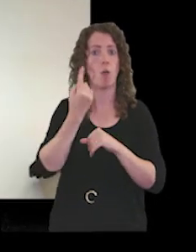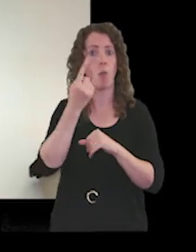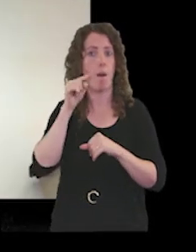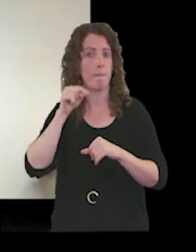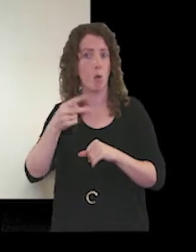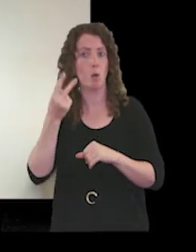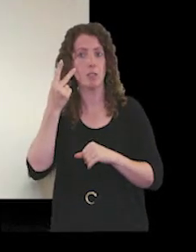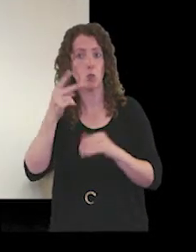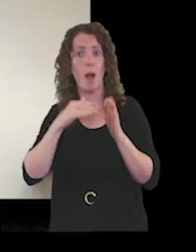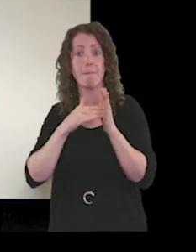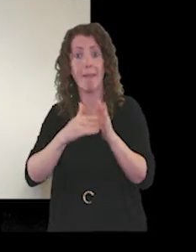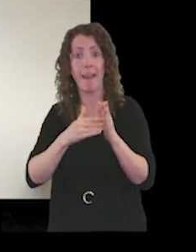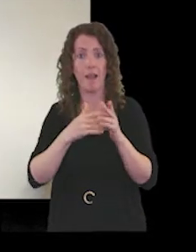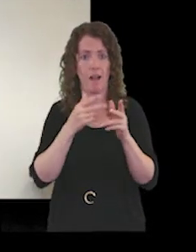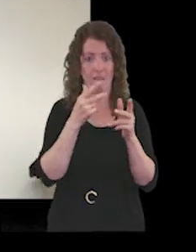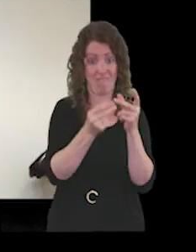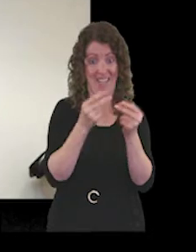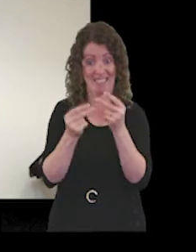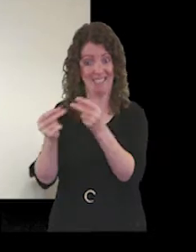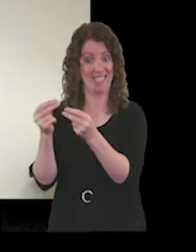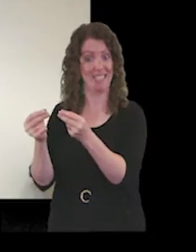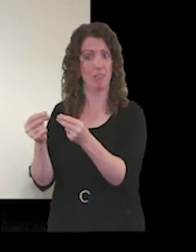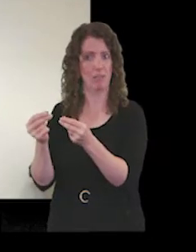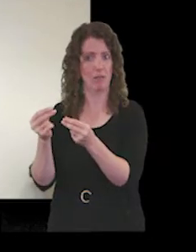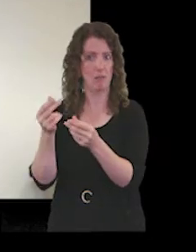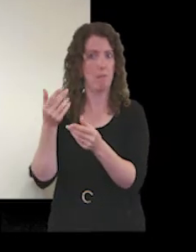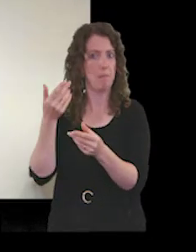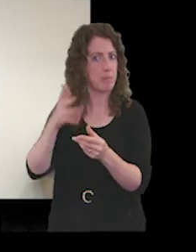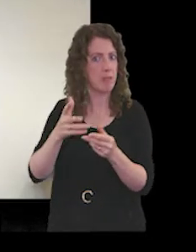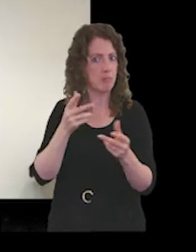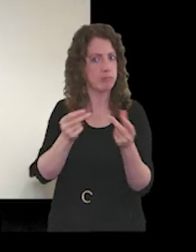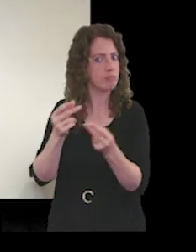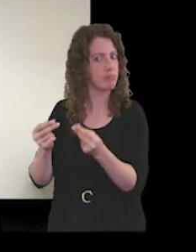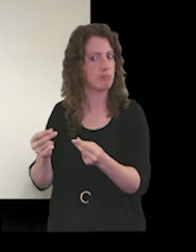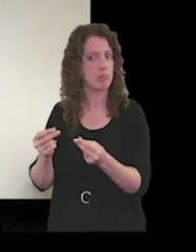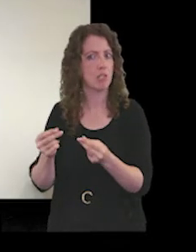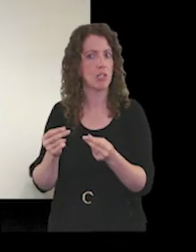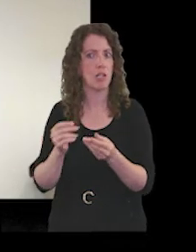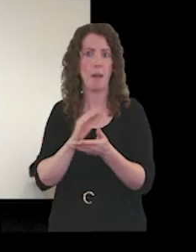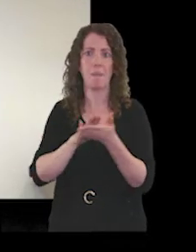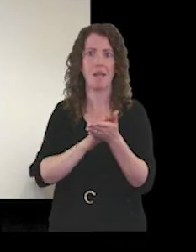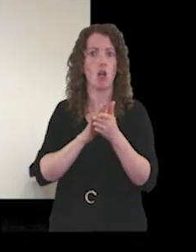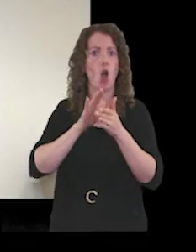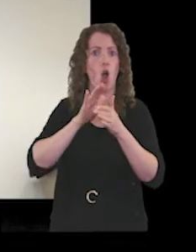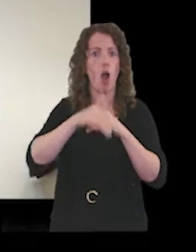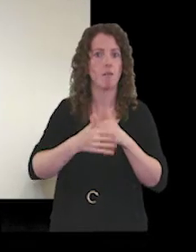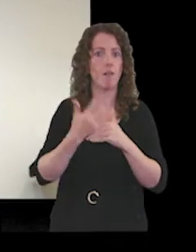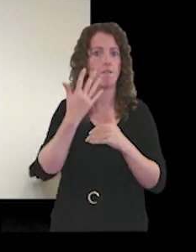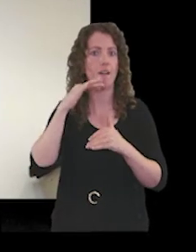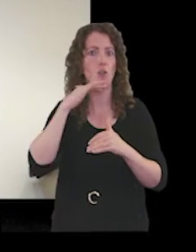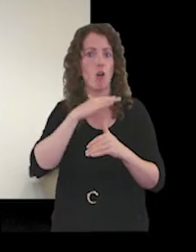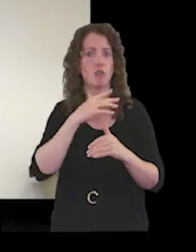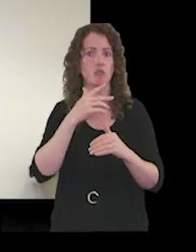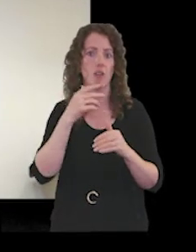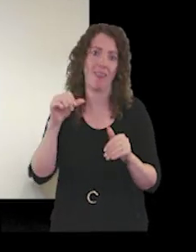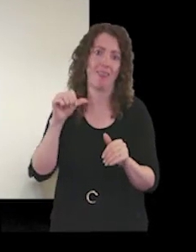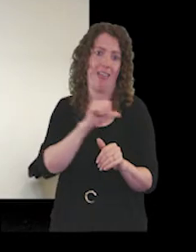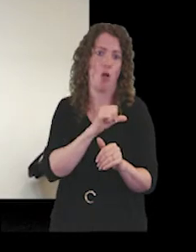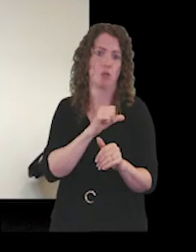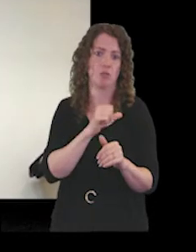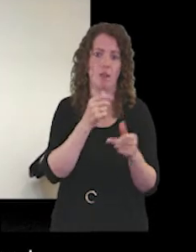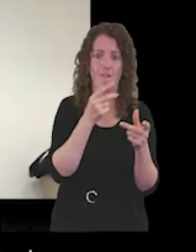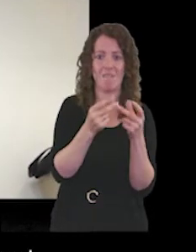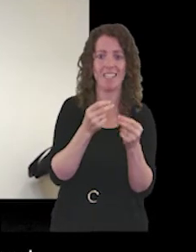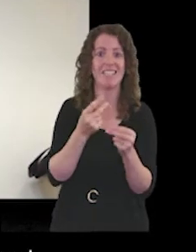vaccinations have been administered and um just over 500 000 of those have been second doses